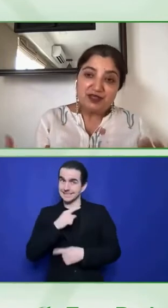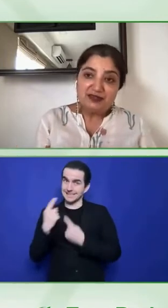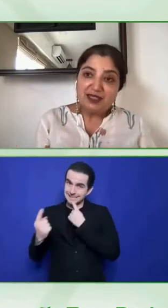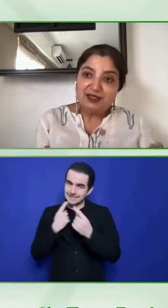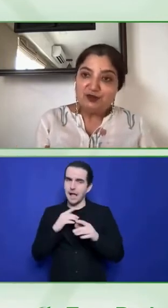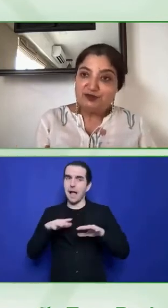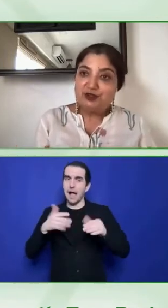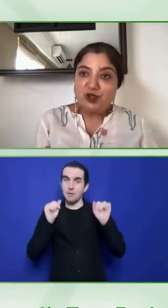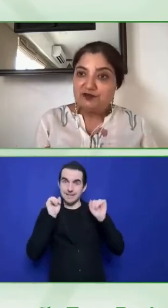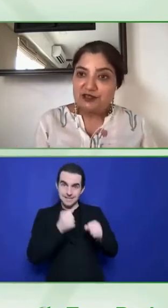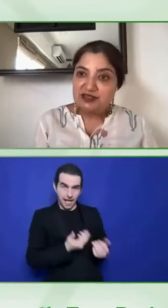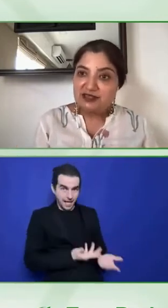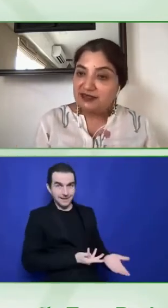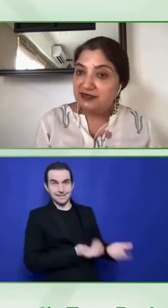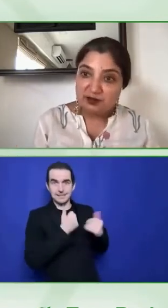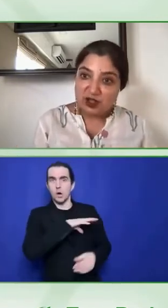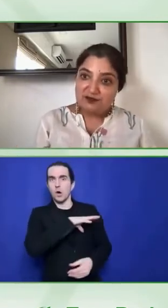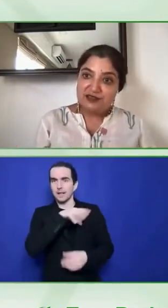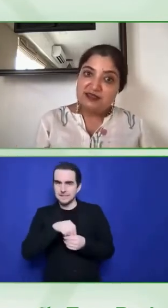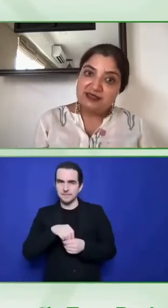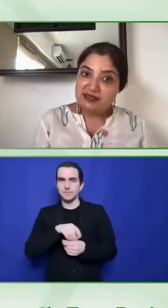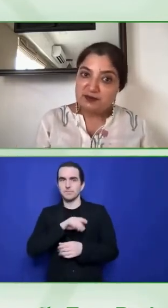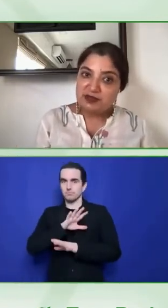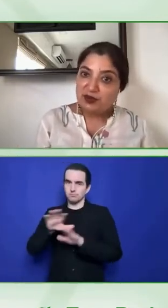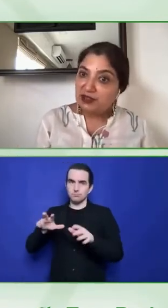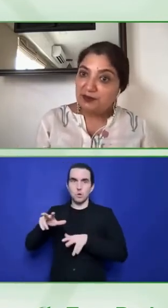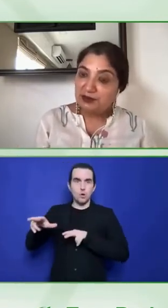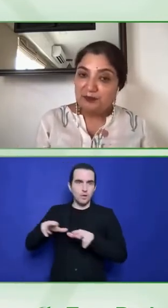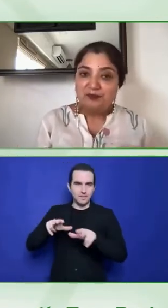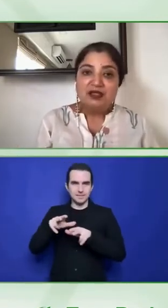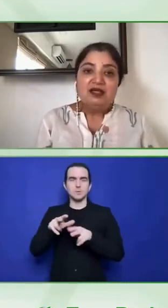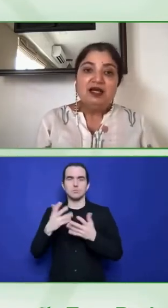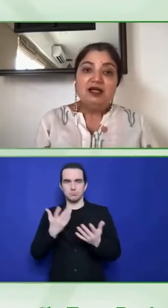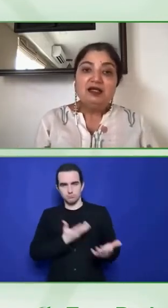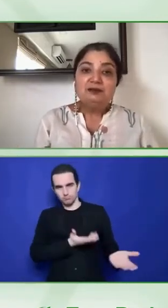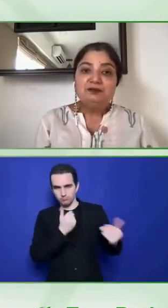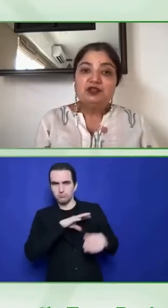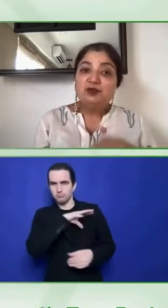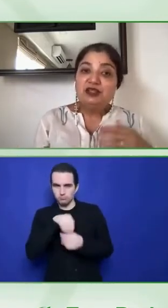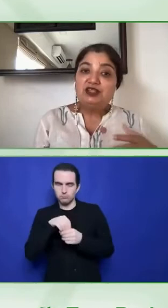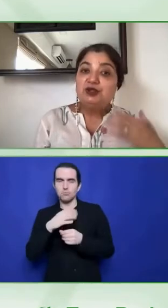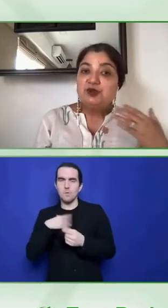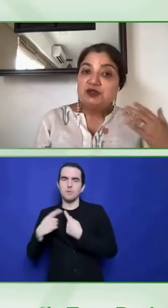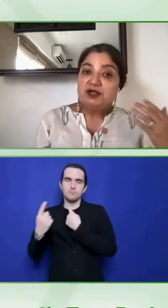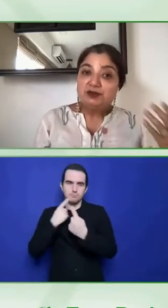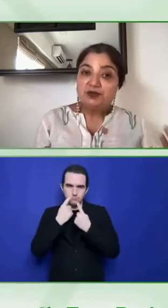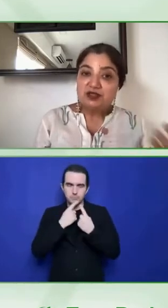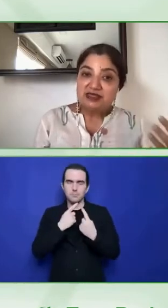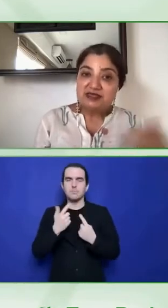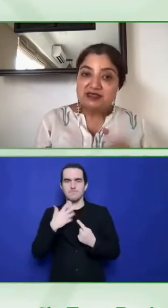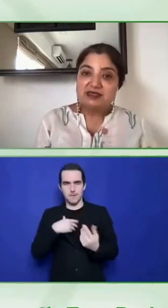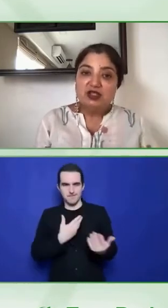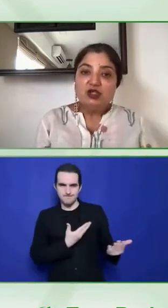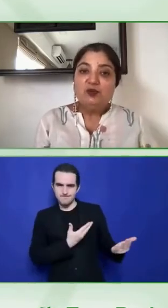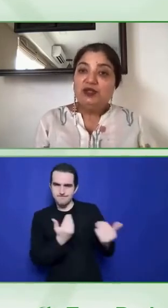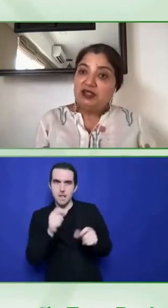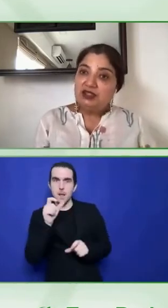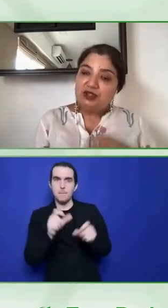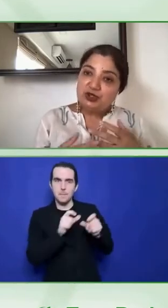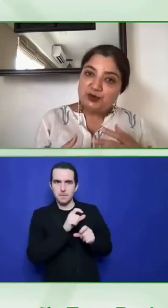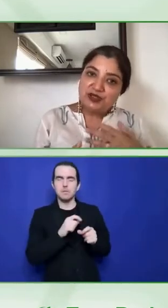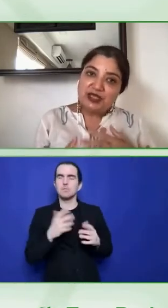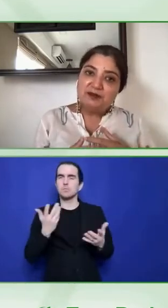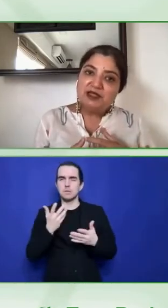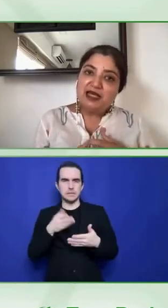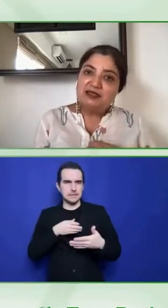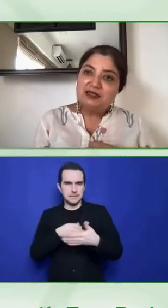people have the right kind of video conferences, conferencing systems available? So we needed to talk about the processes. We